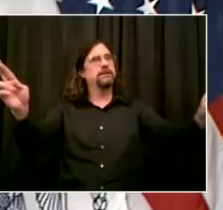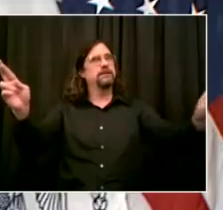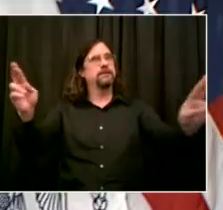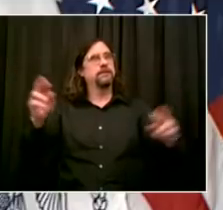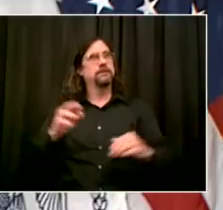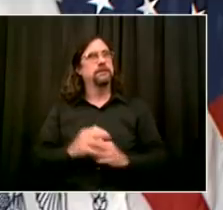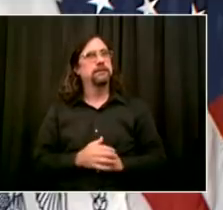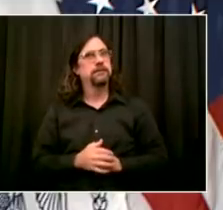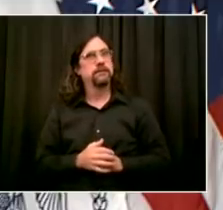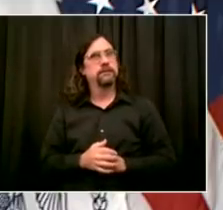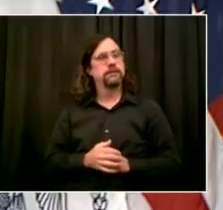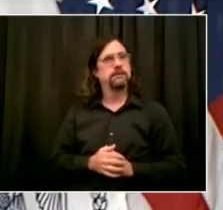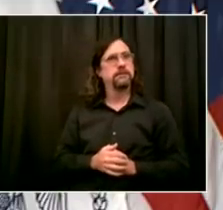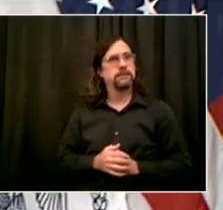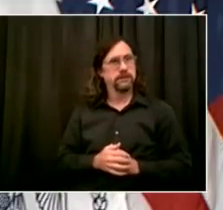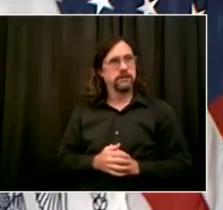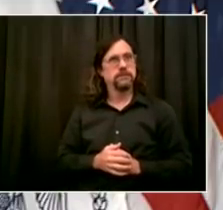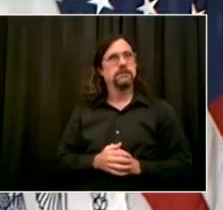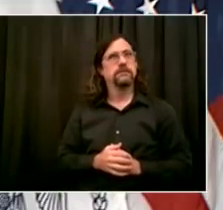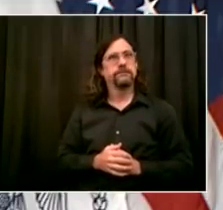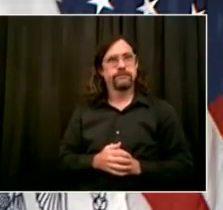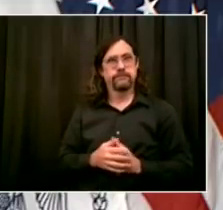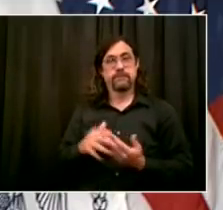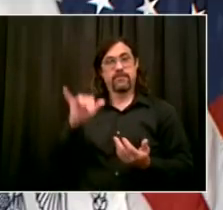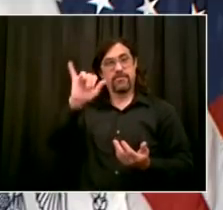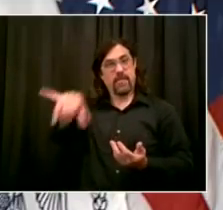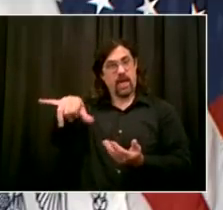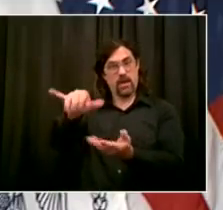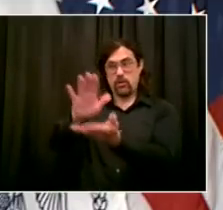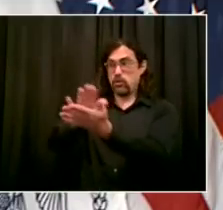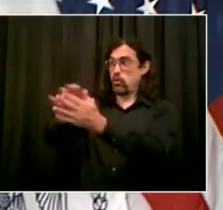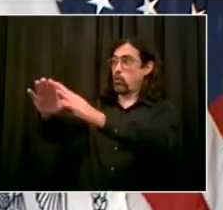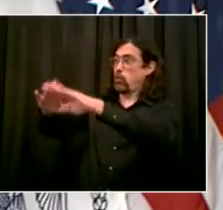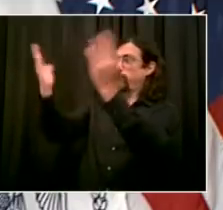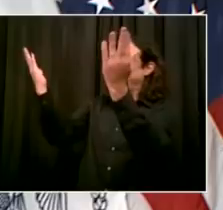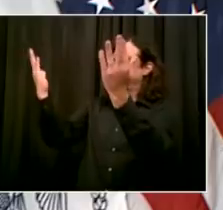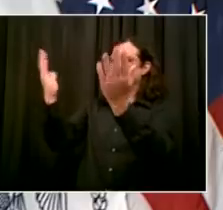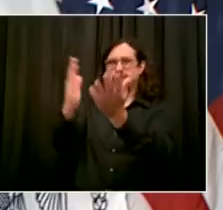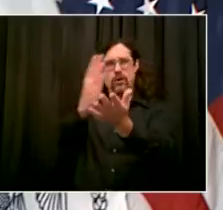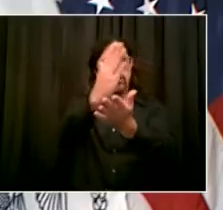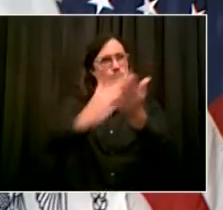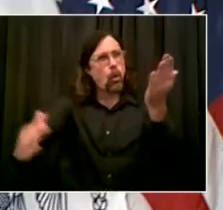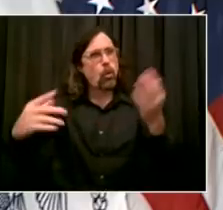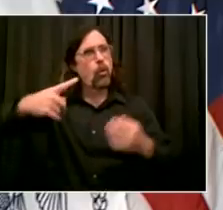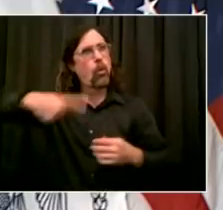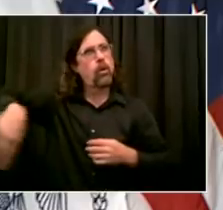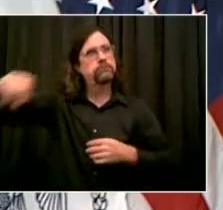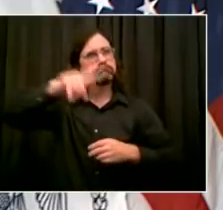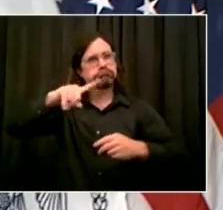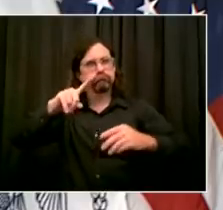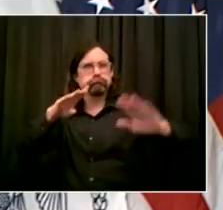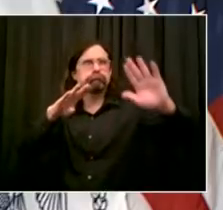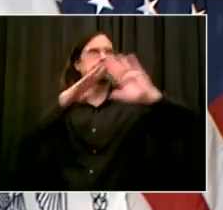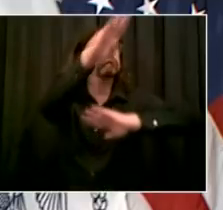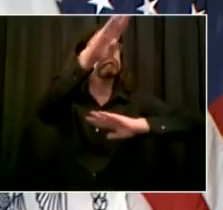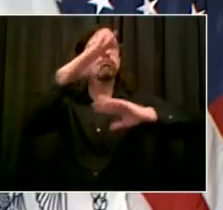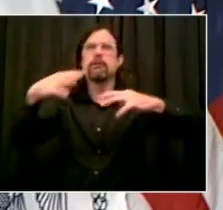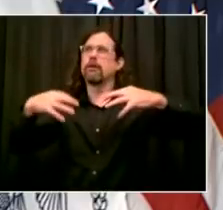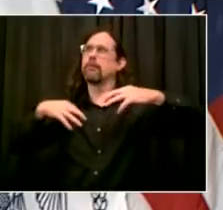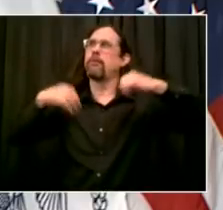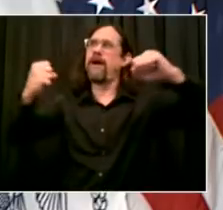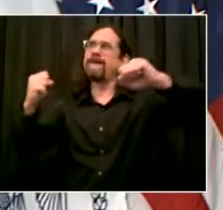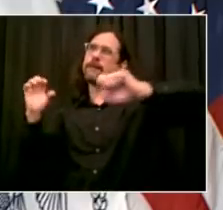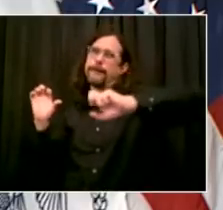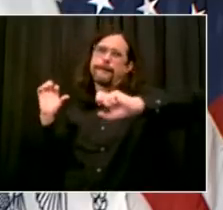is because of the people of New York City. So the plan we're going to talk about today, and we're going to update you on all the